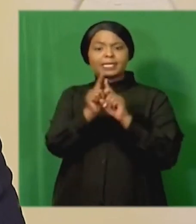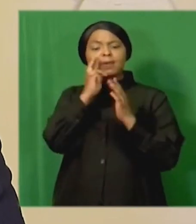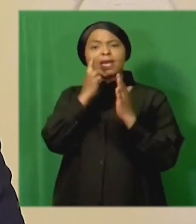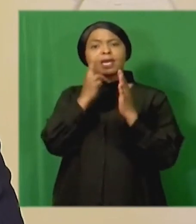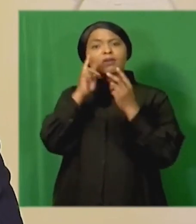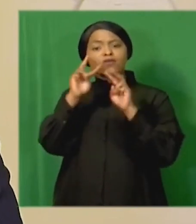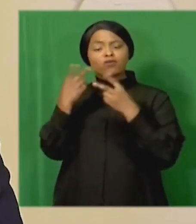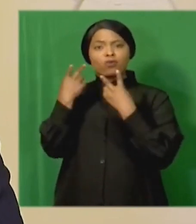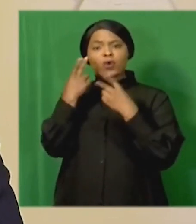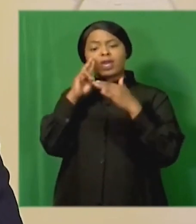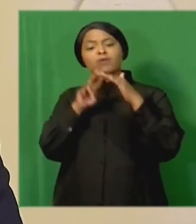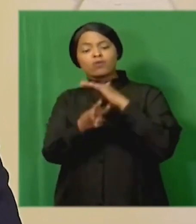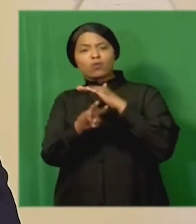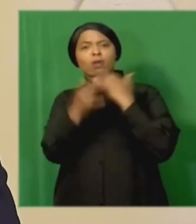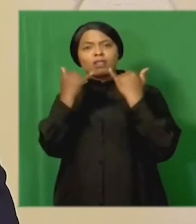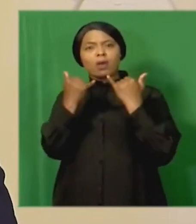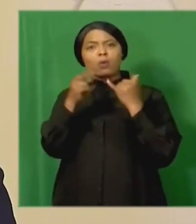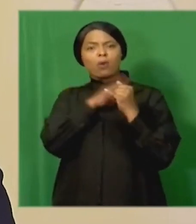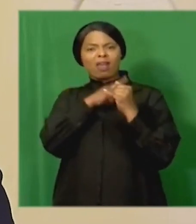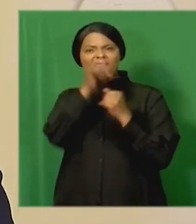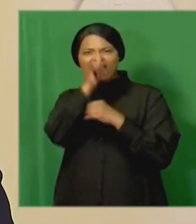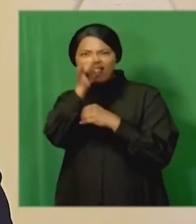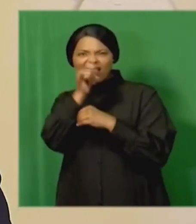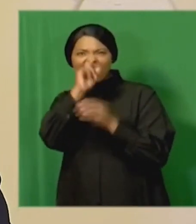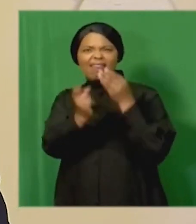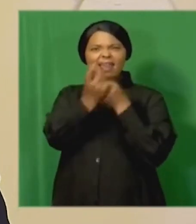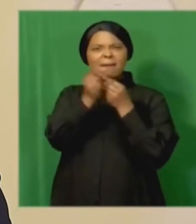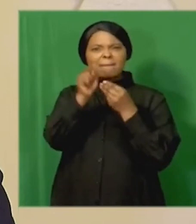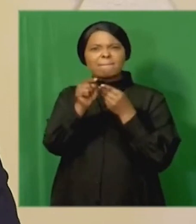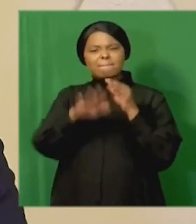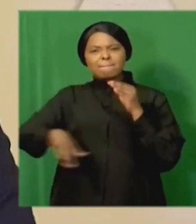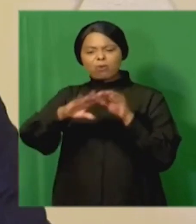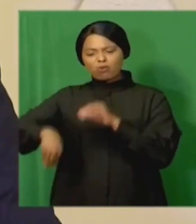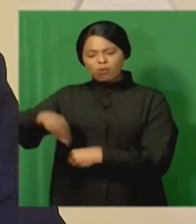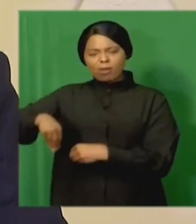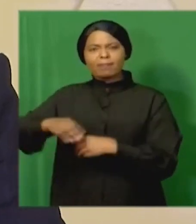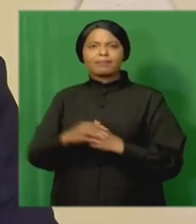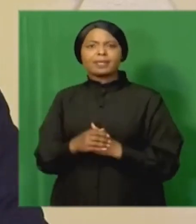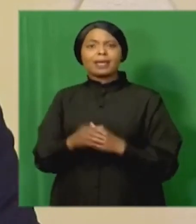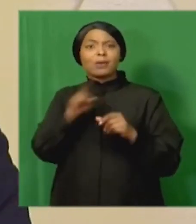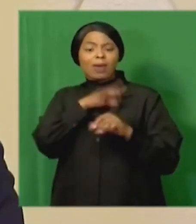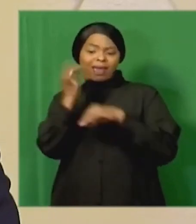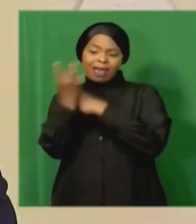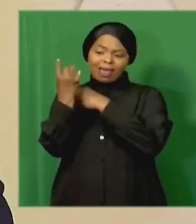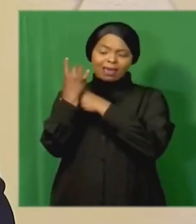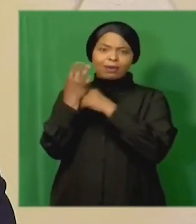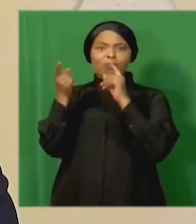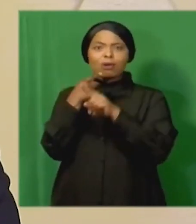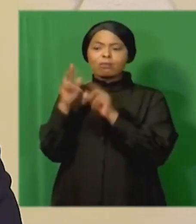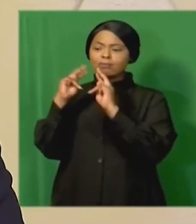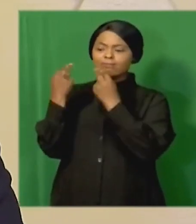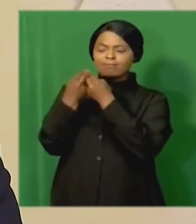the country's anti-corruption architecture based on the advice of the recently appointed